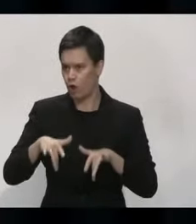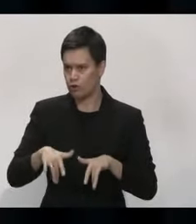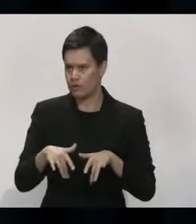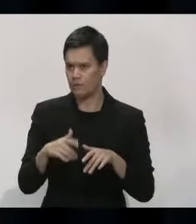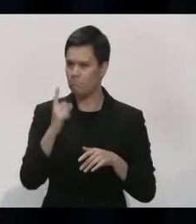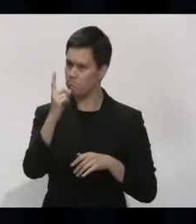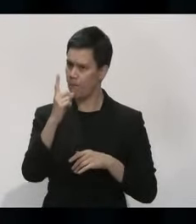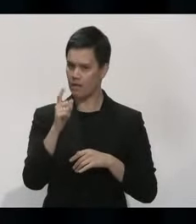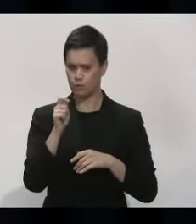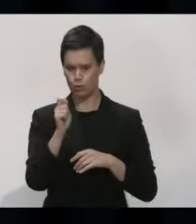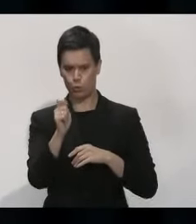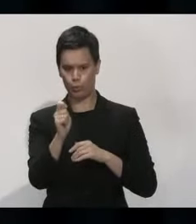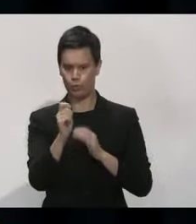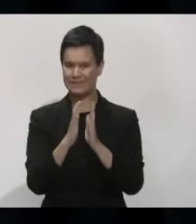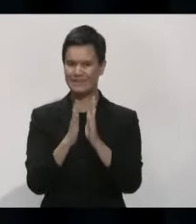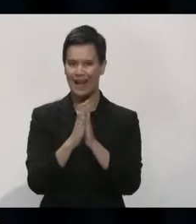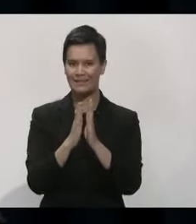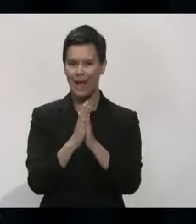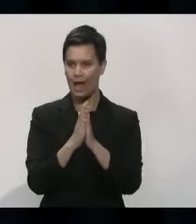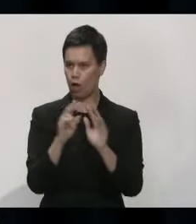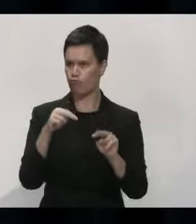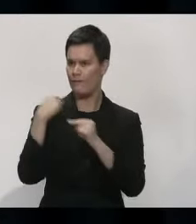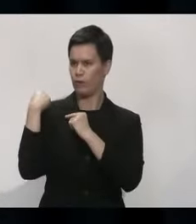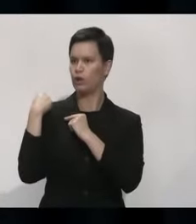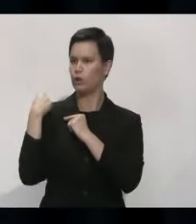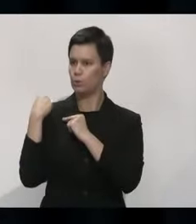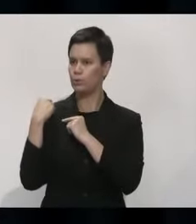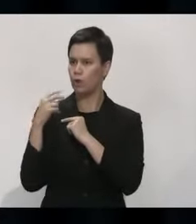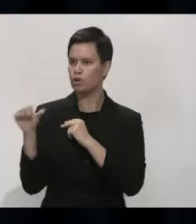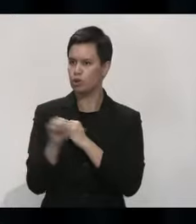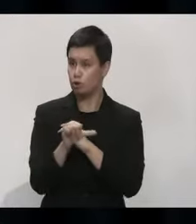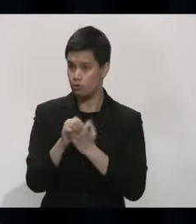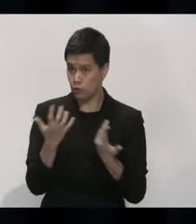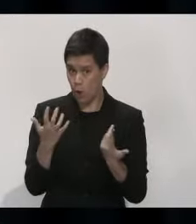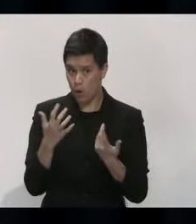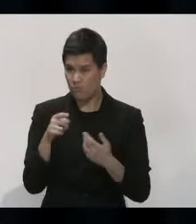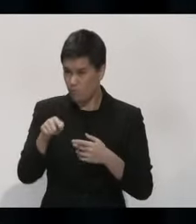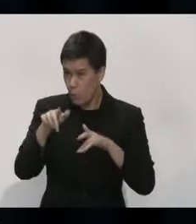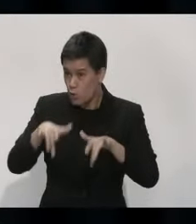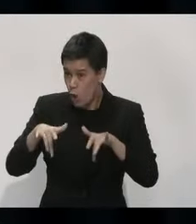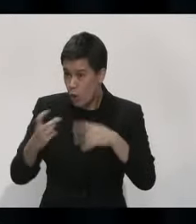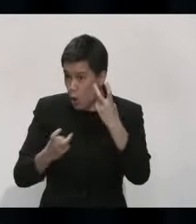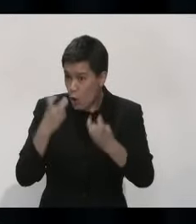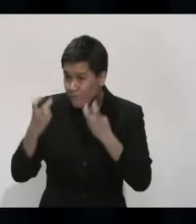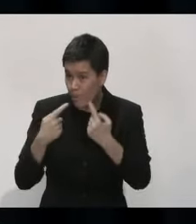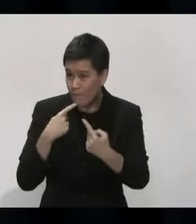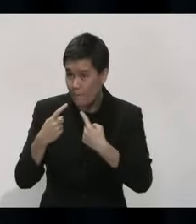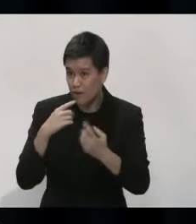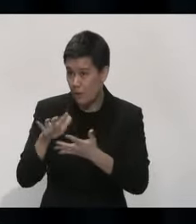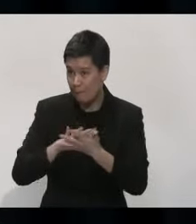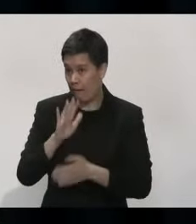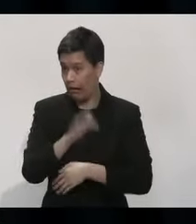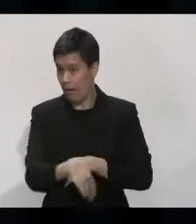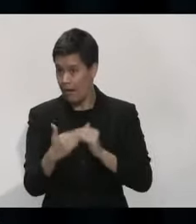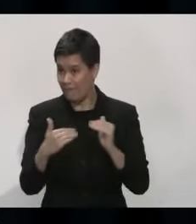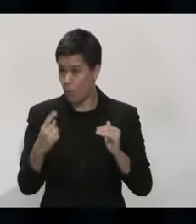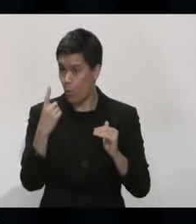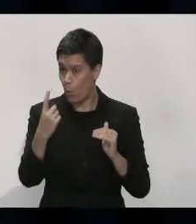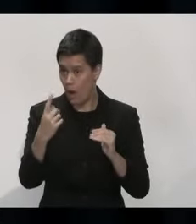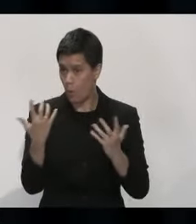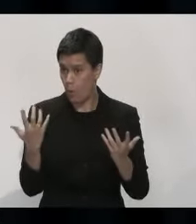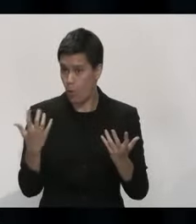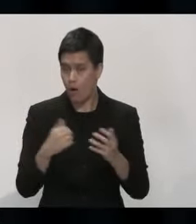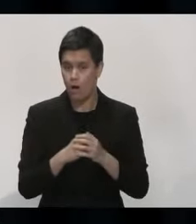review coming up on Sunday, that level one is not on the table for next week? No, no, no, it's just literally we haven't got to that part yet. As I think I also